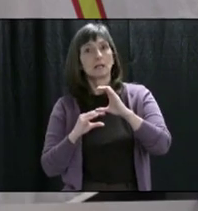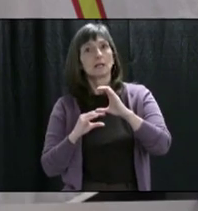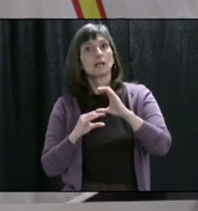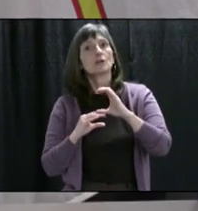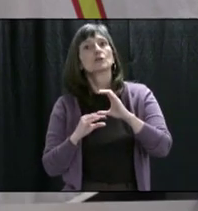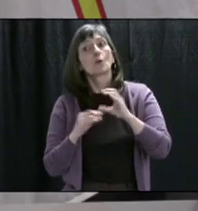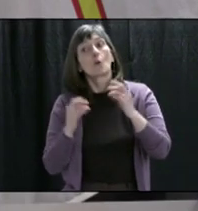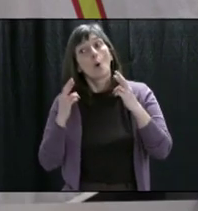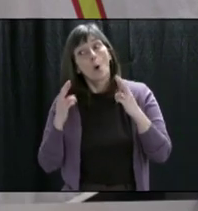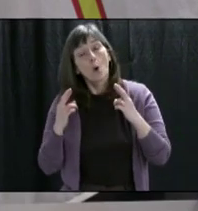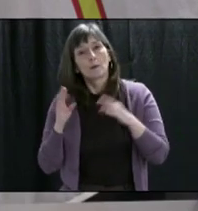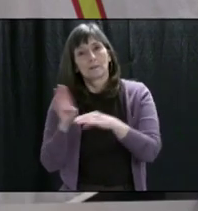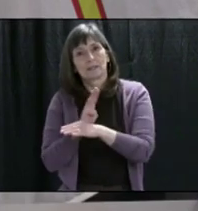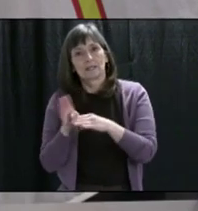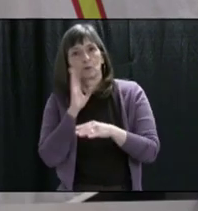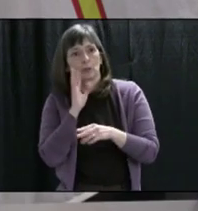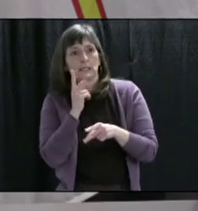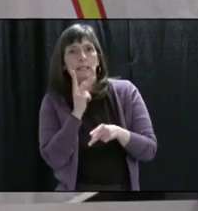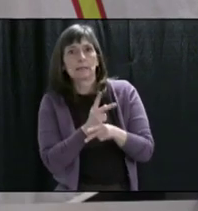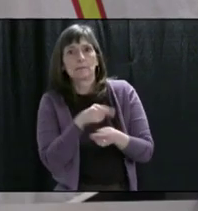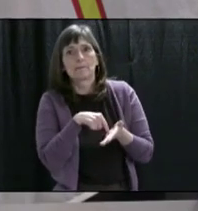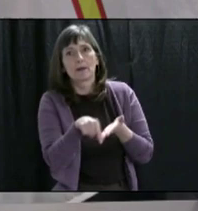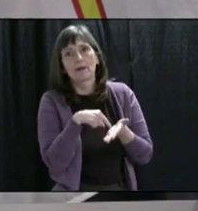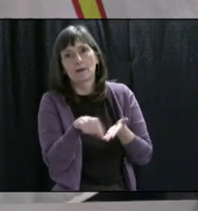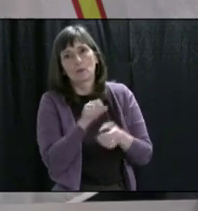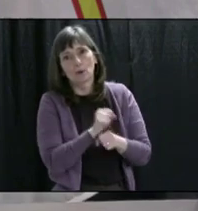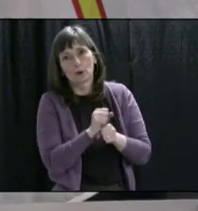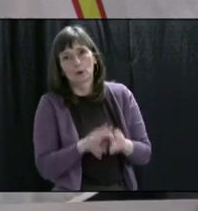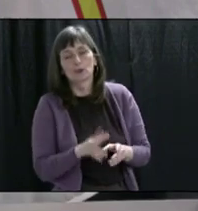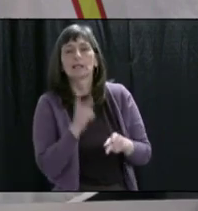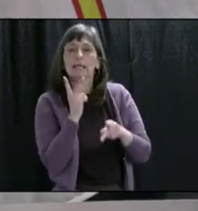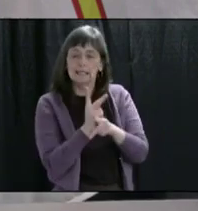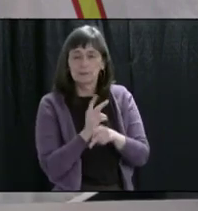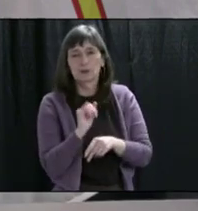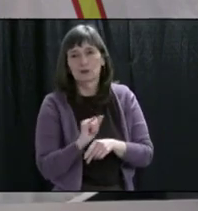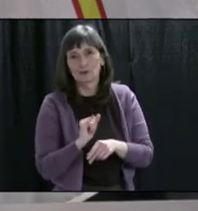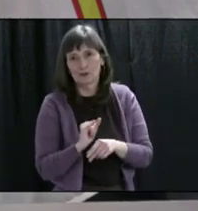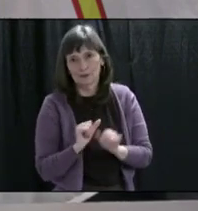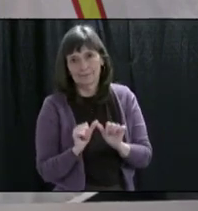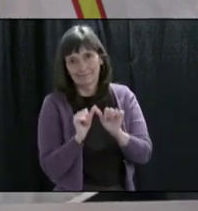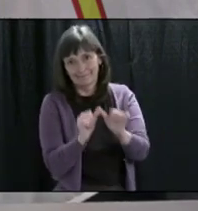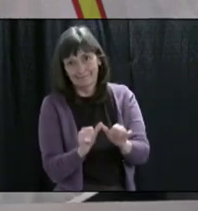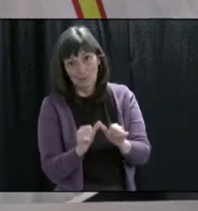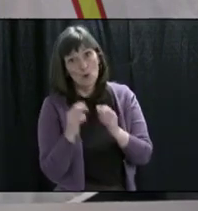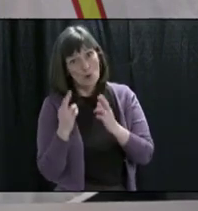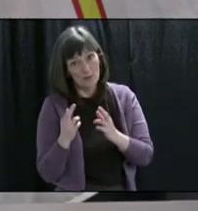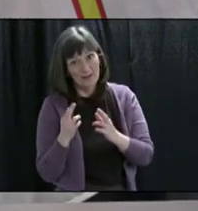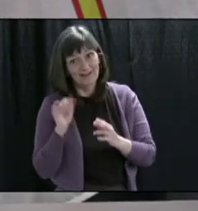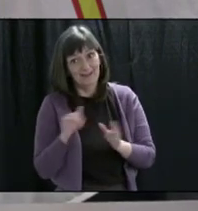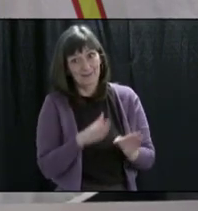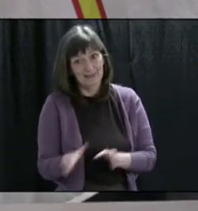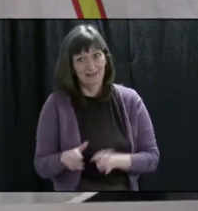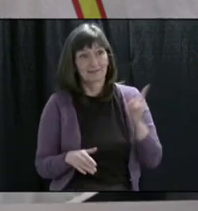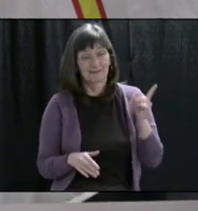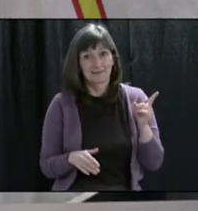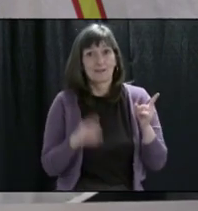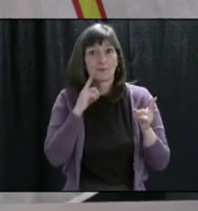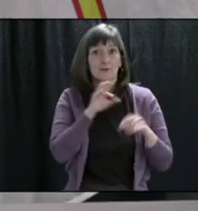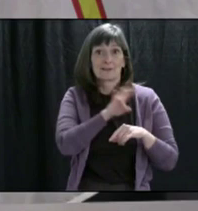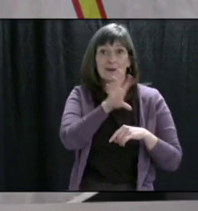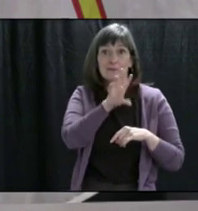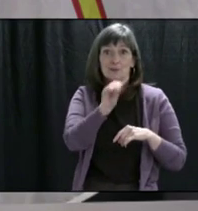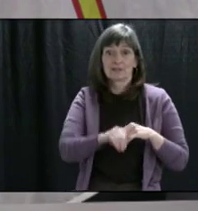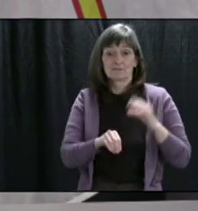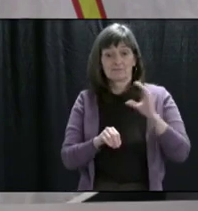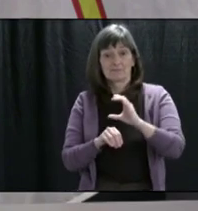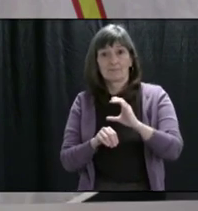possible, we realize that they are facing some difficulties as well. But we need to come out of this health crisis and have the economy positioned, ready